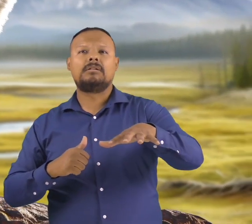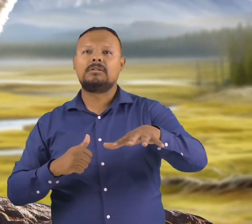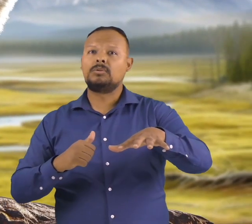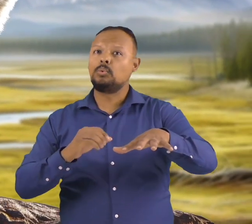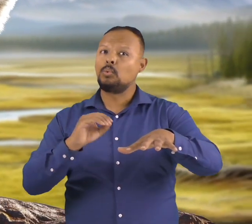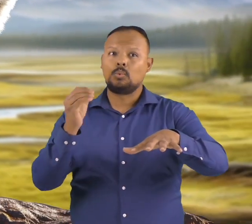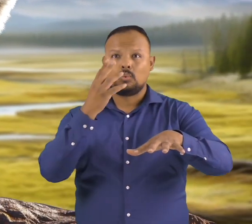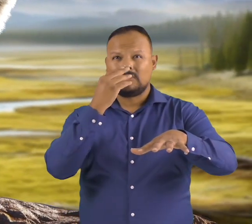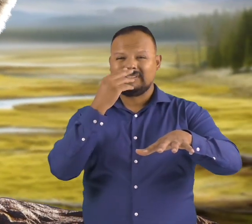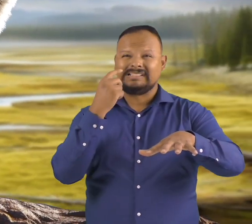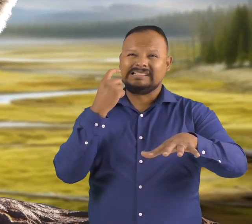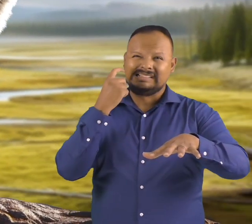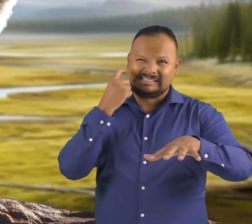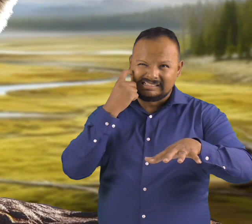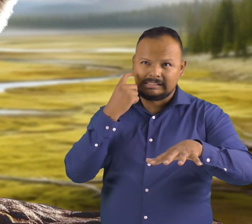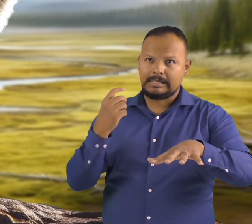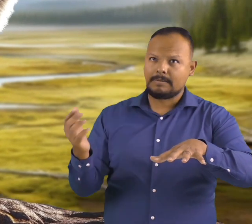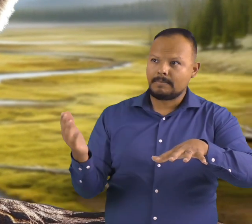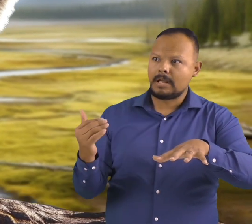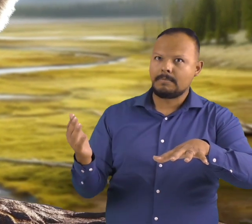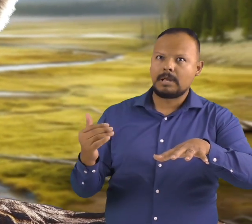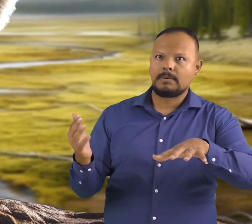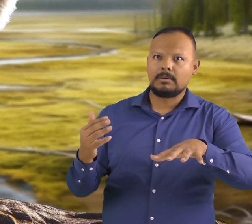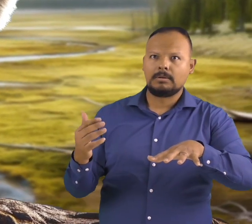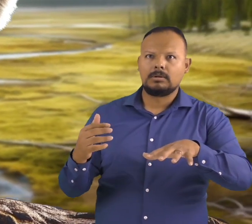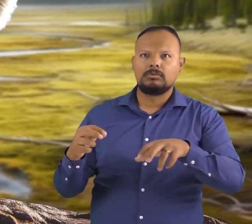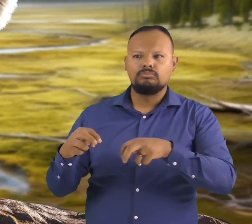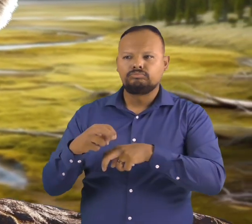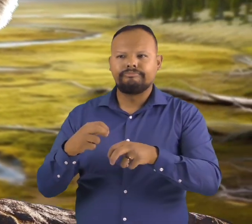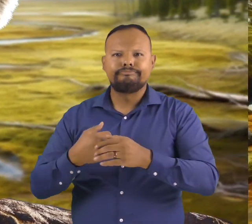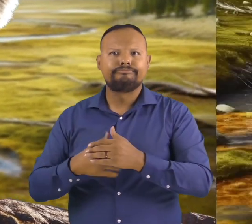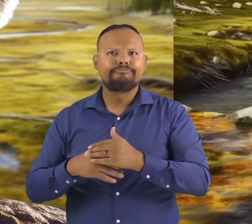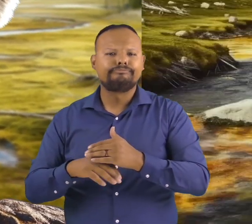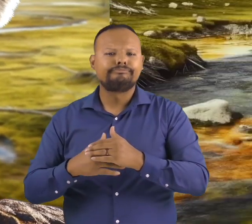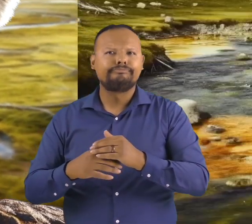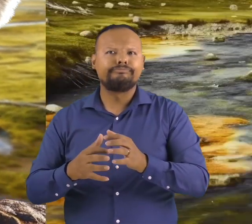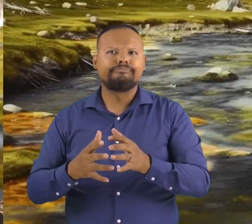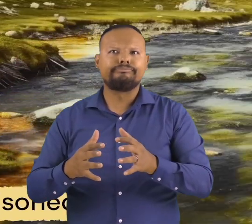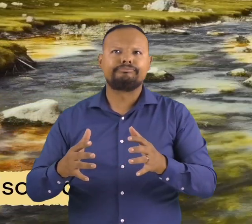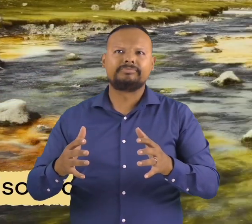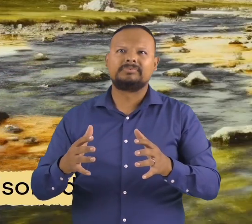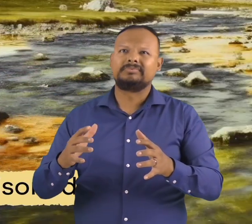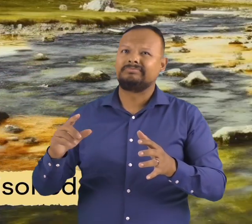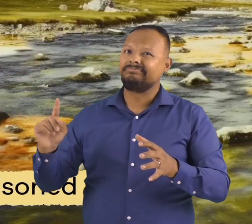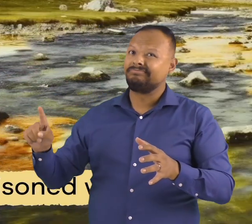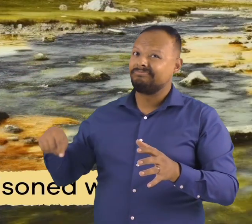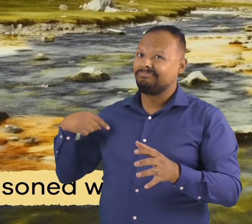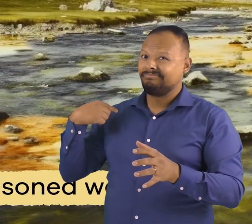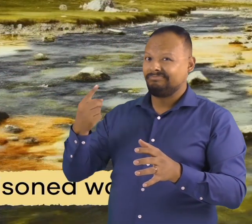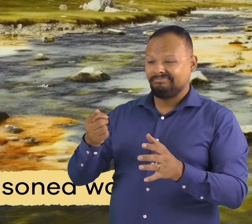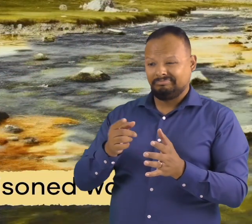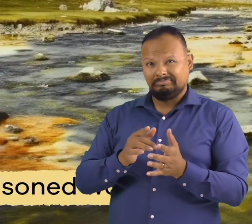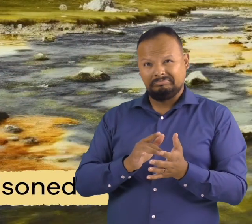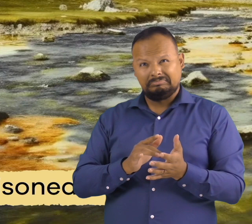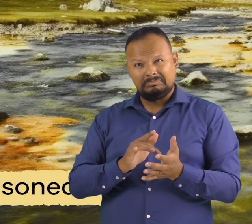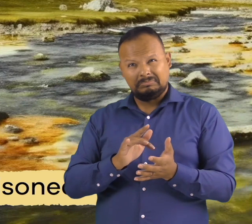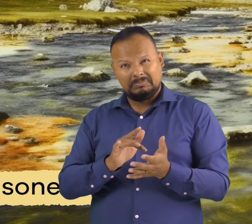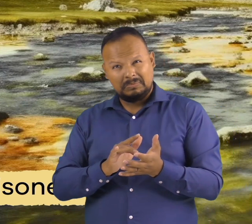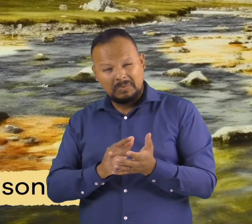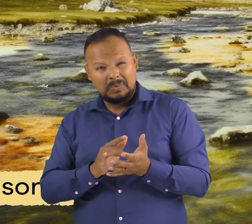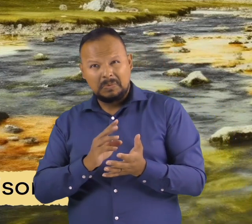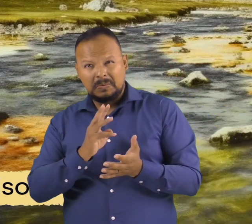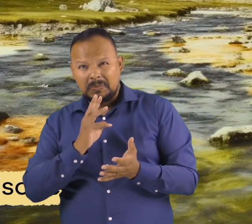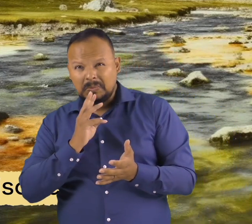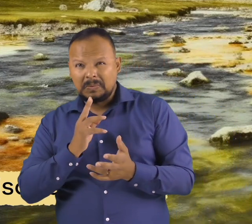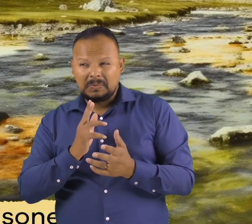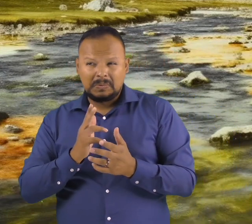back into Yellowstone National Park in Wyoming to breed. Because of hunting and poisoned water, there were no wolves